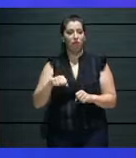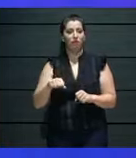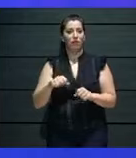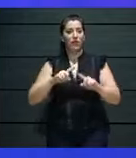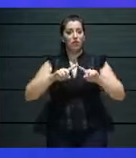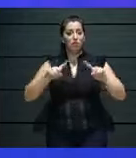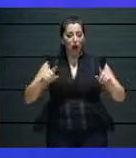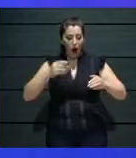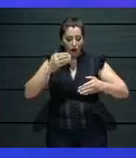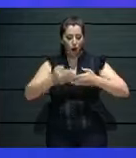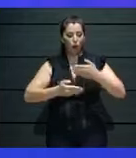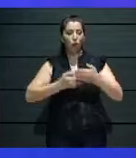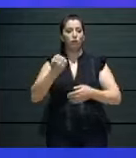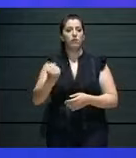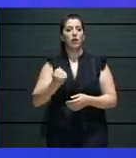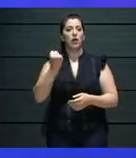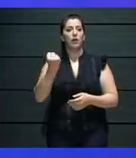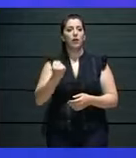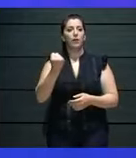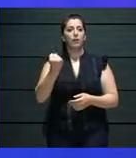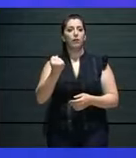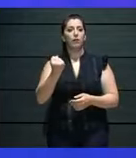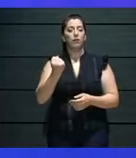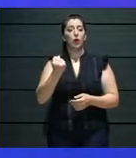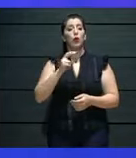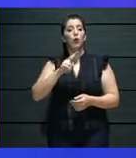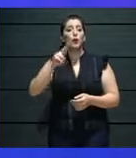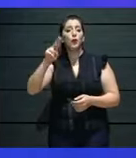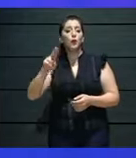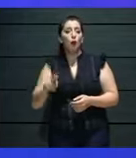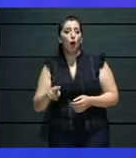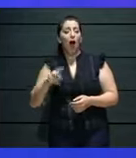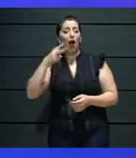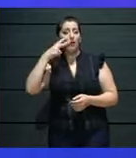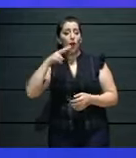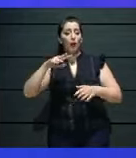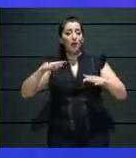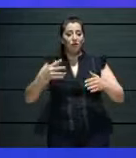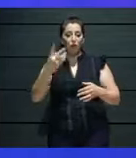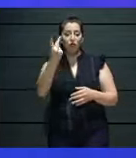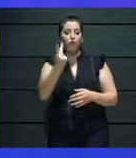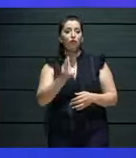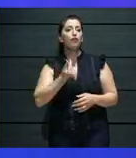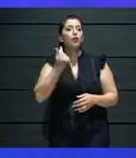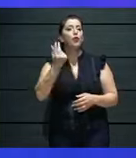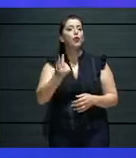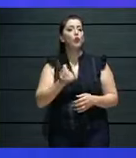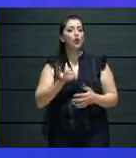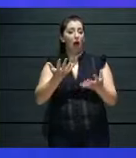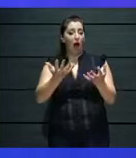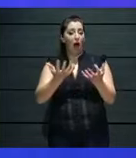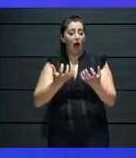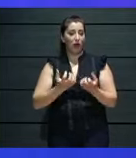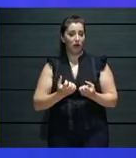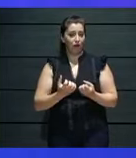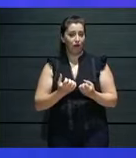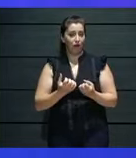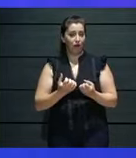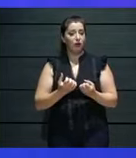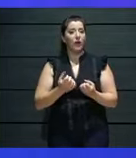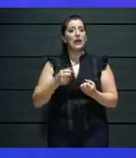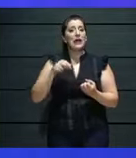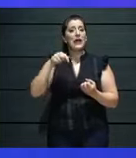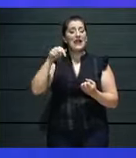of monies, which are public monies. And the strategies, and the way we